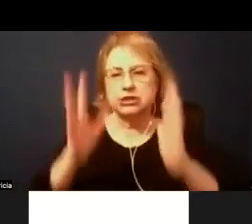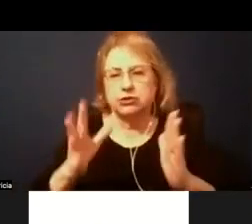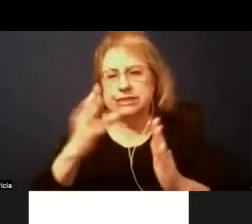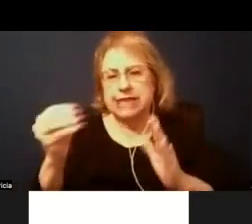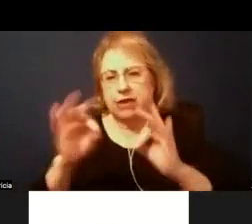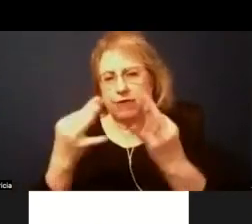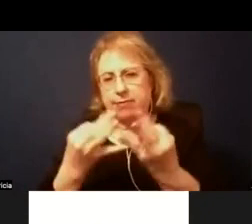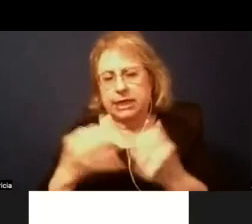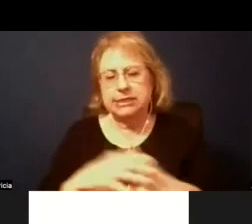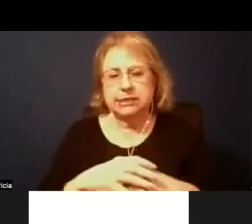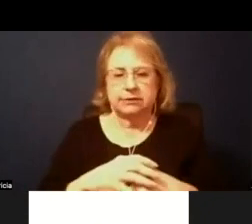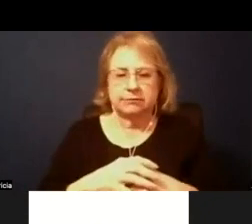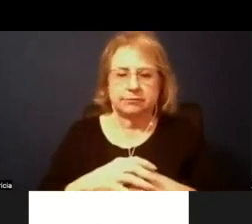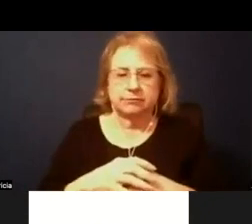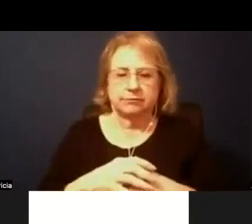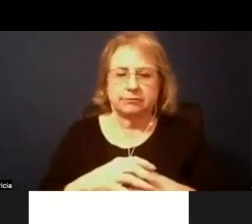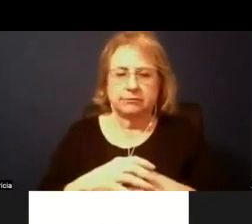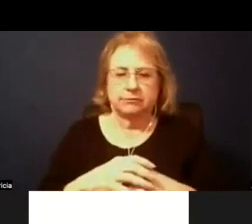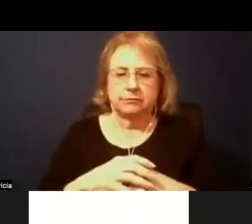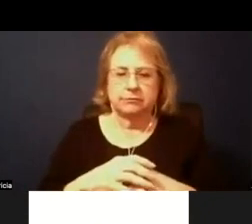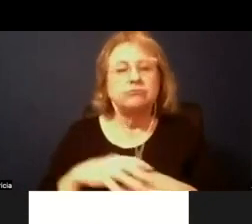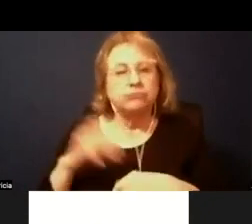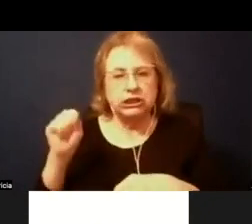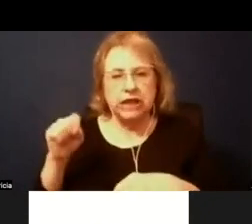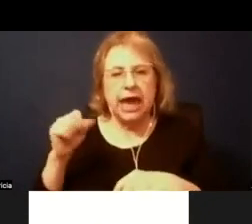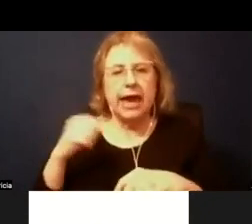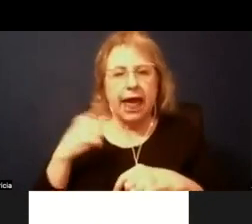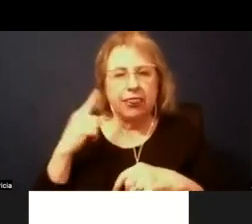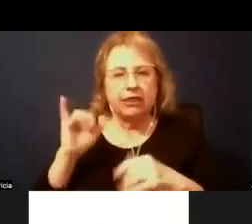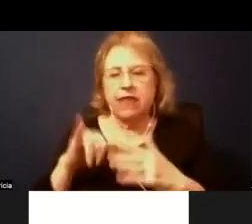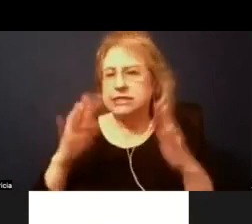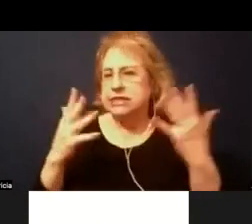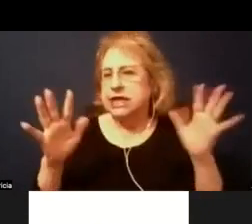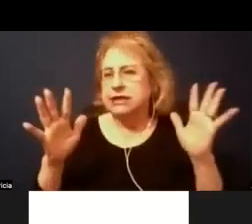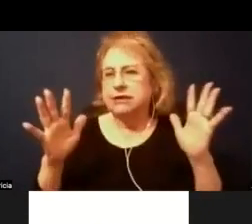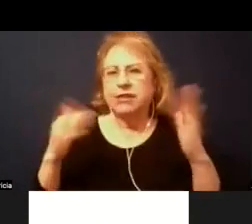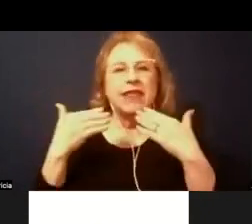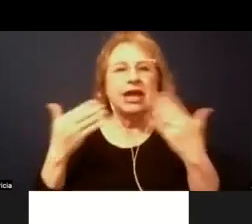So, yeah, I think that's it. Thank you.